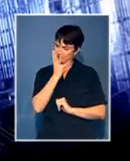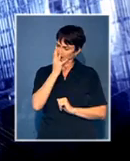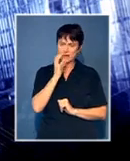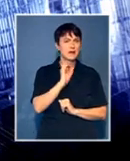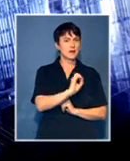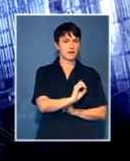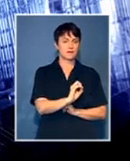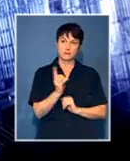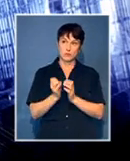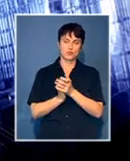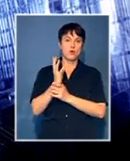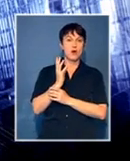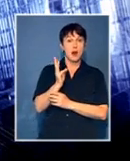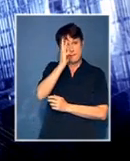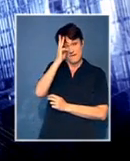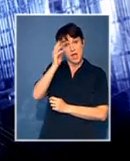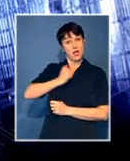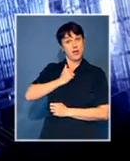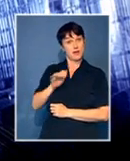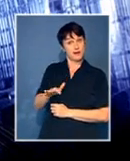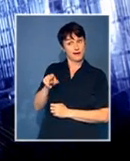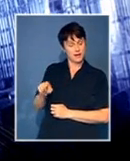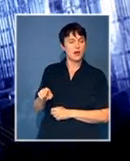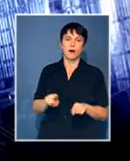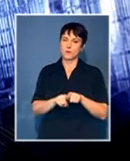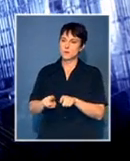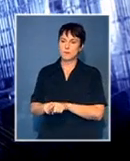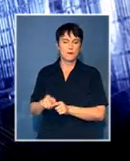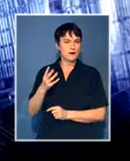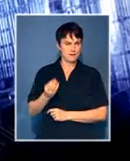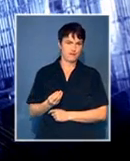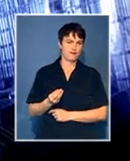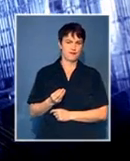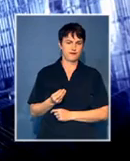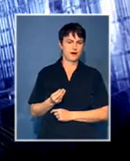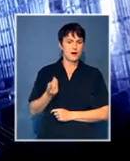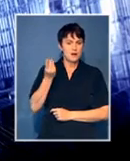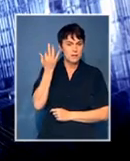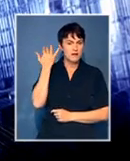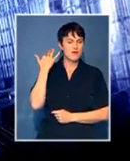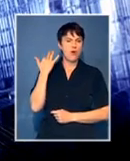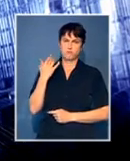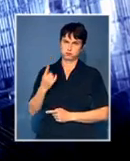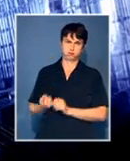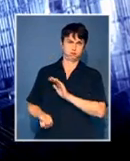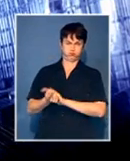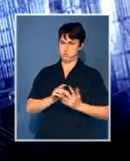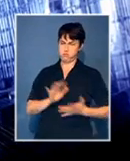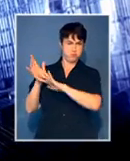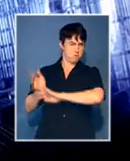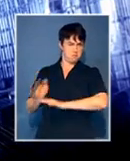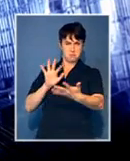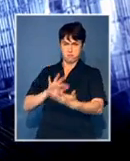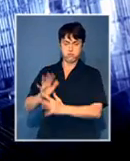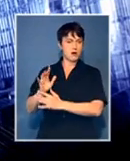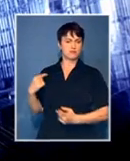respect. And I can tell you, for the Mafeking campus, because of that as well, a campus that was mostly known for instabilities, it has